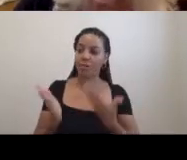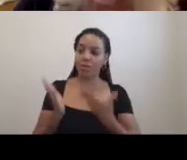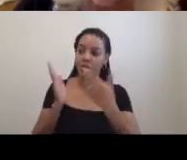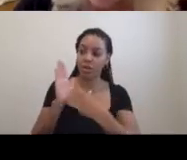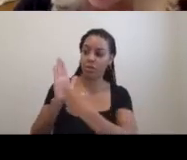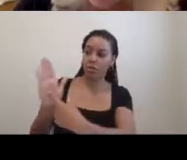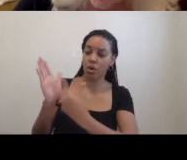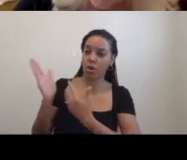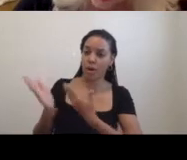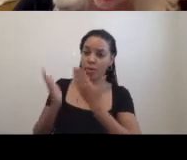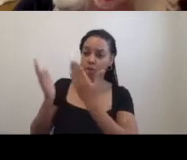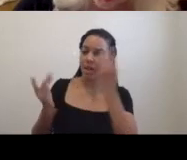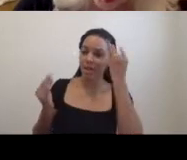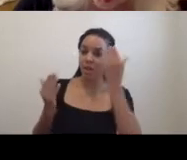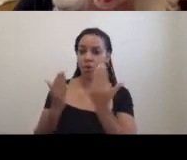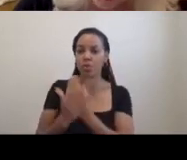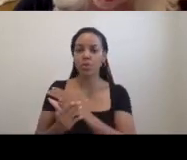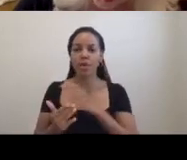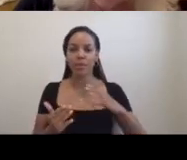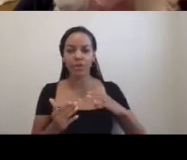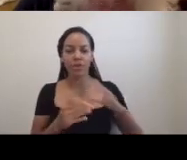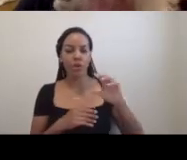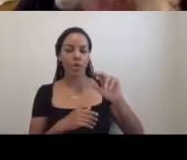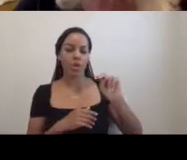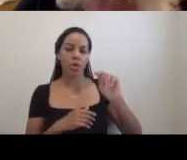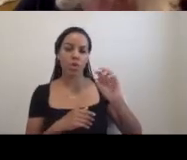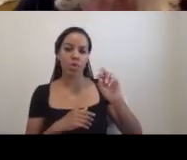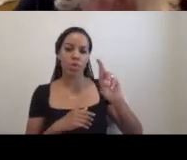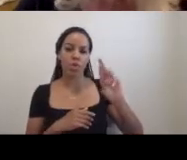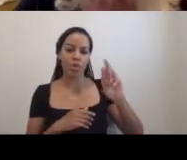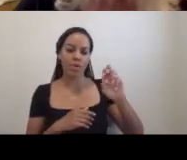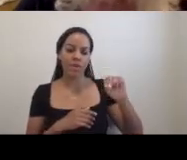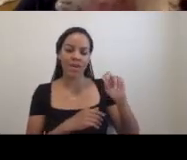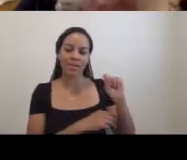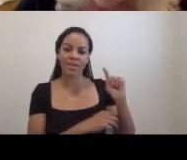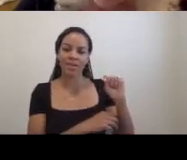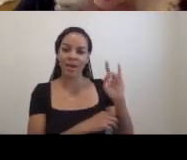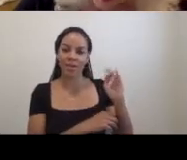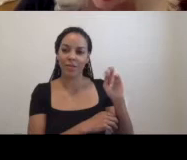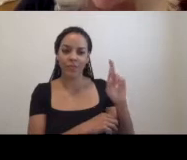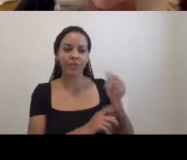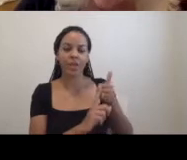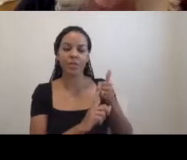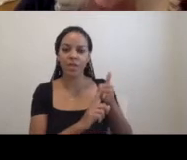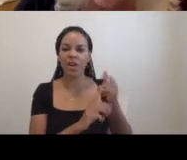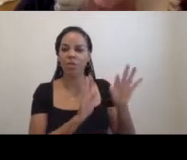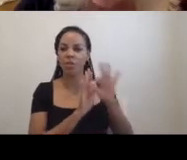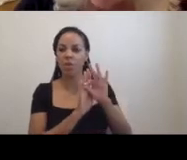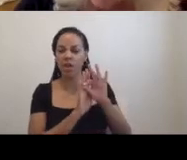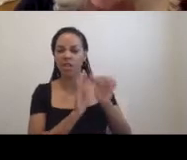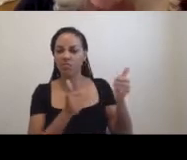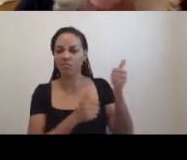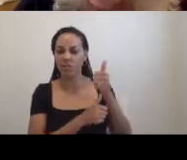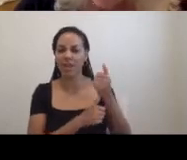to the new commissioner, Norman Steisel, who was appointed in 1978. He